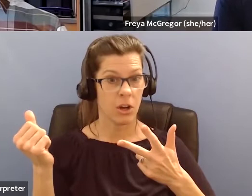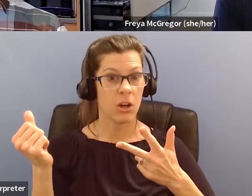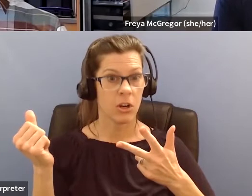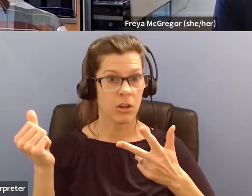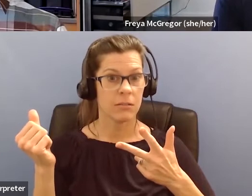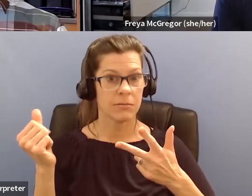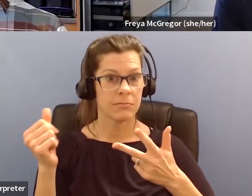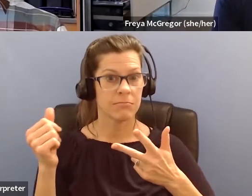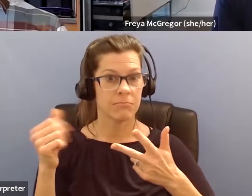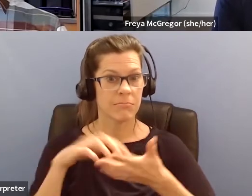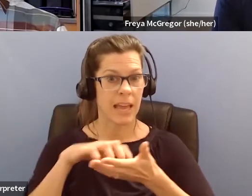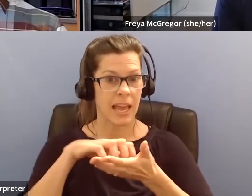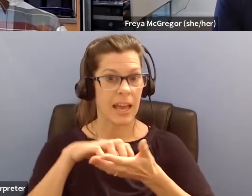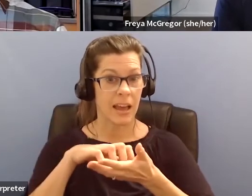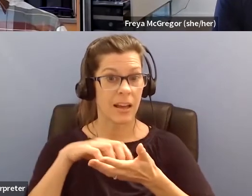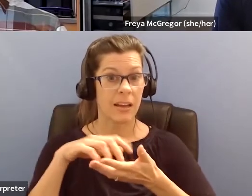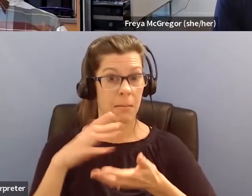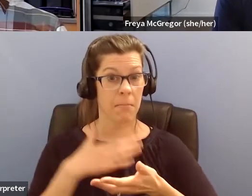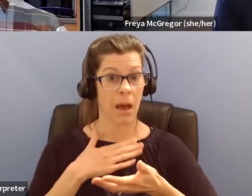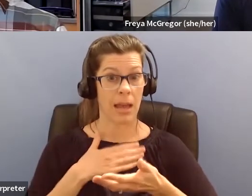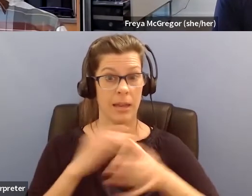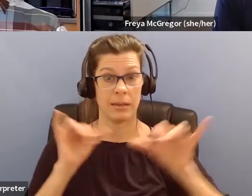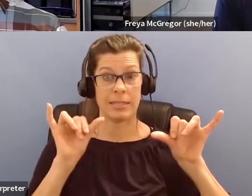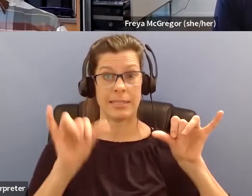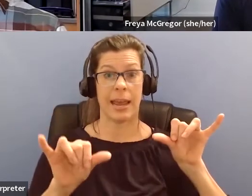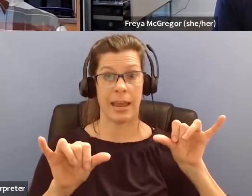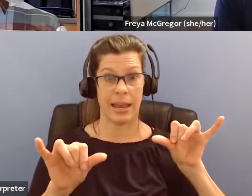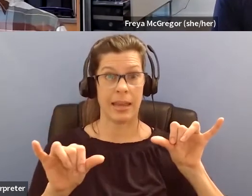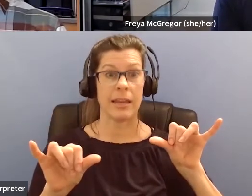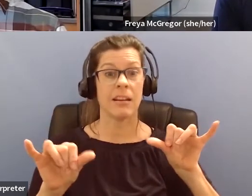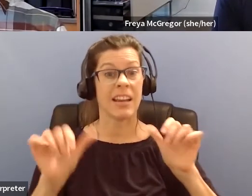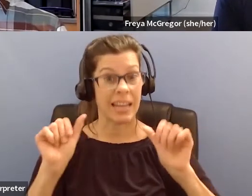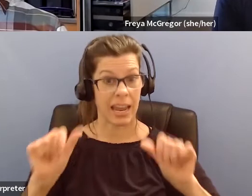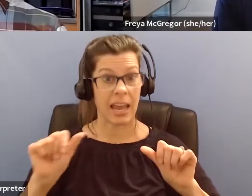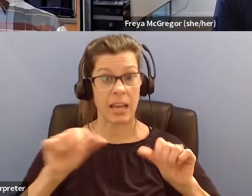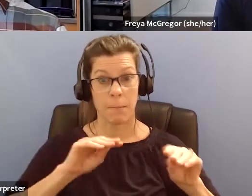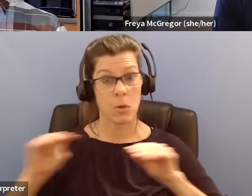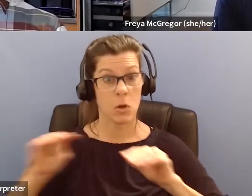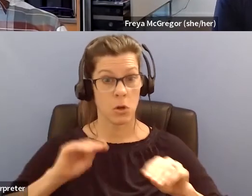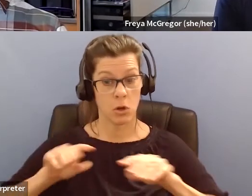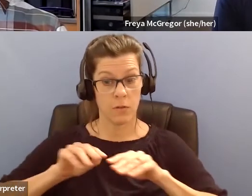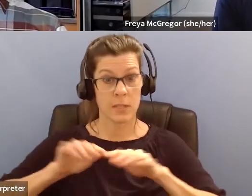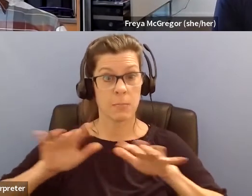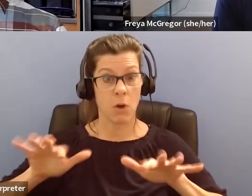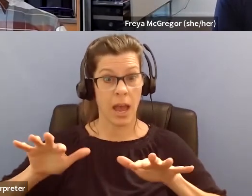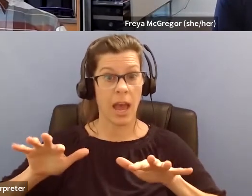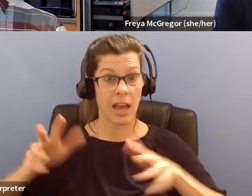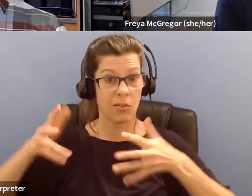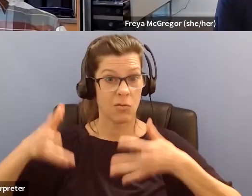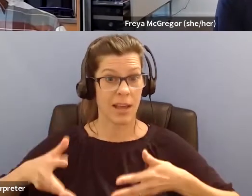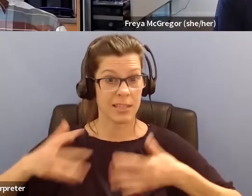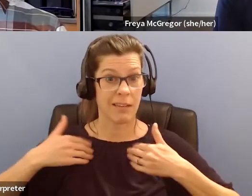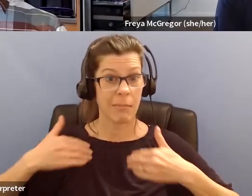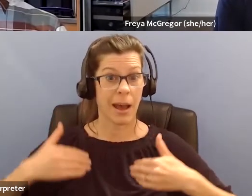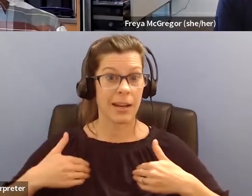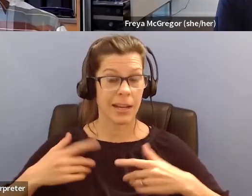the muscle groups within the definition of the disease. It's just, it presents itself initially by those muscles being